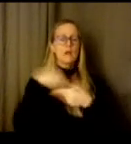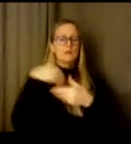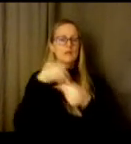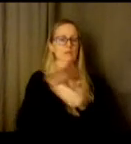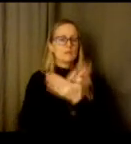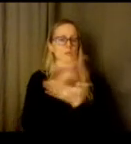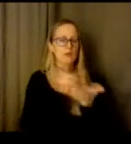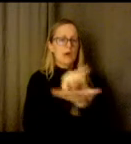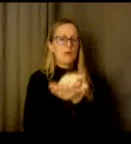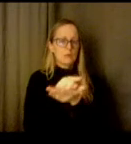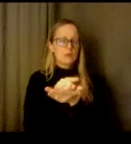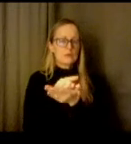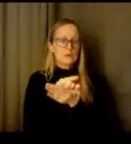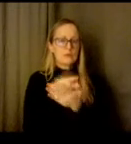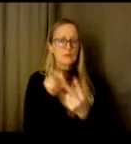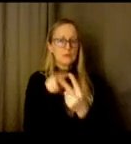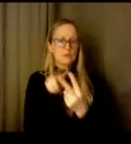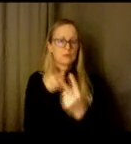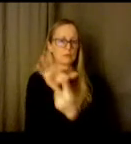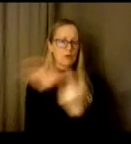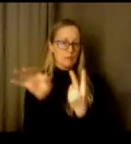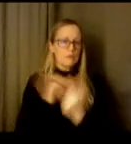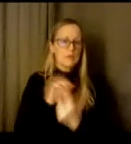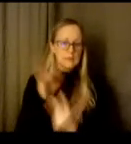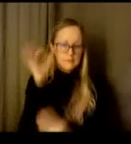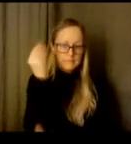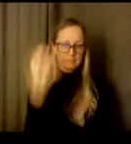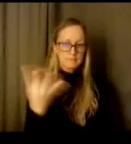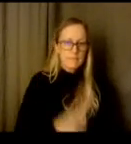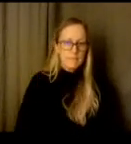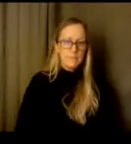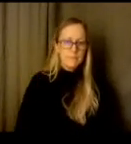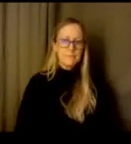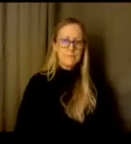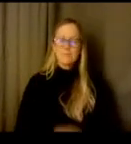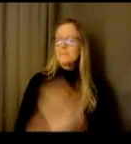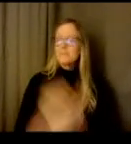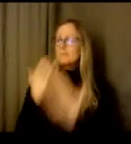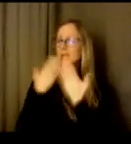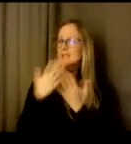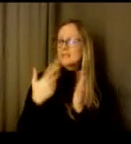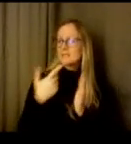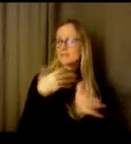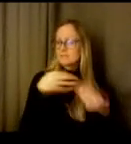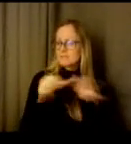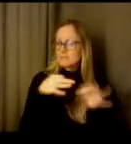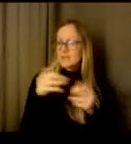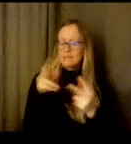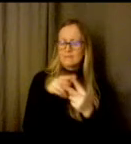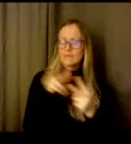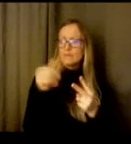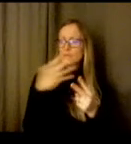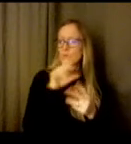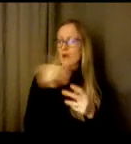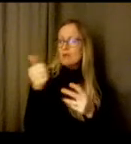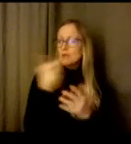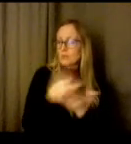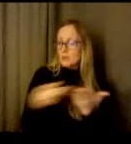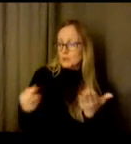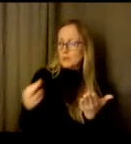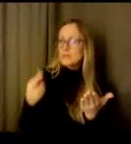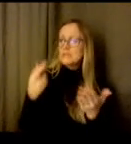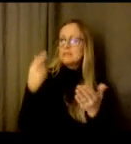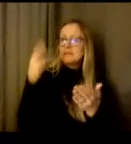yeah thanks for pointing everybody in the the direction of the resources that um are out there and available